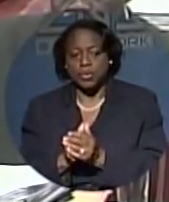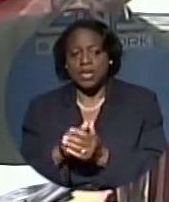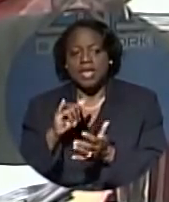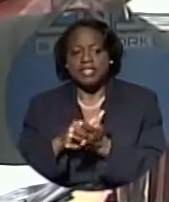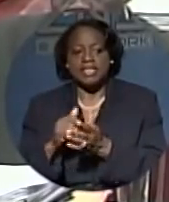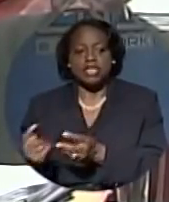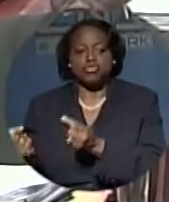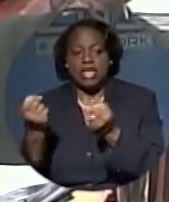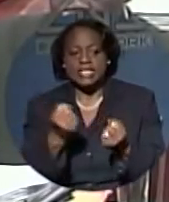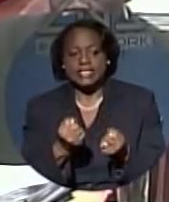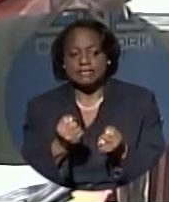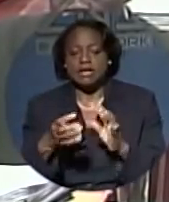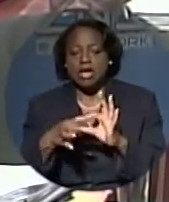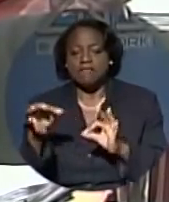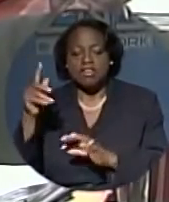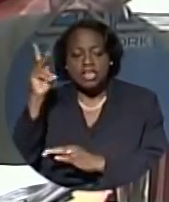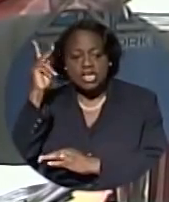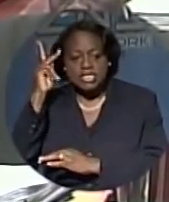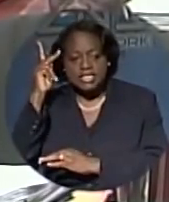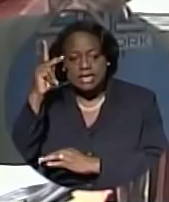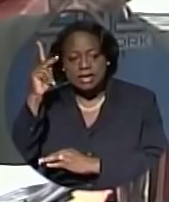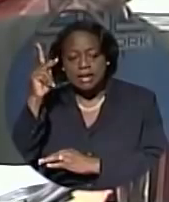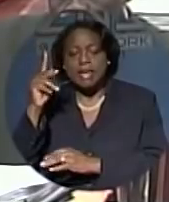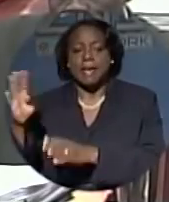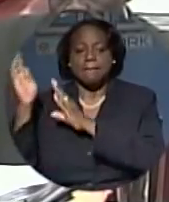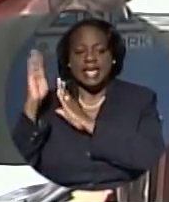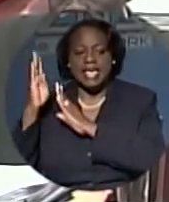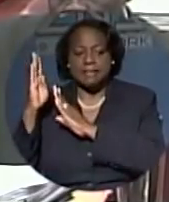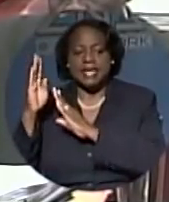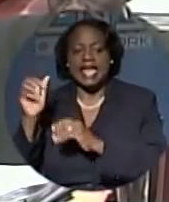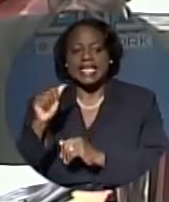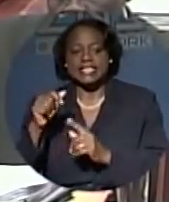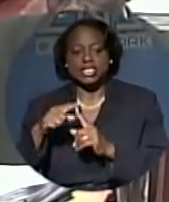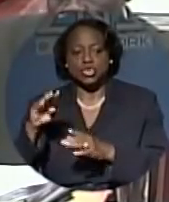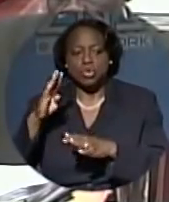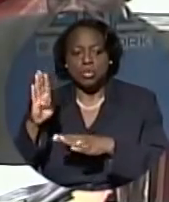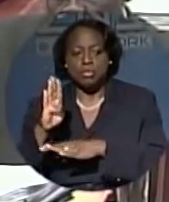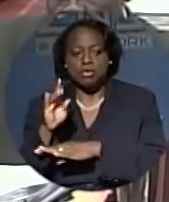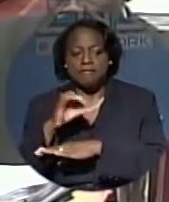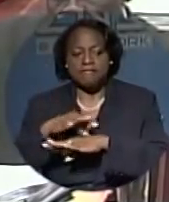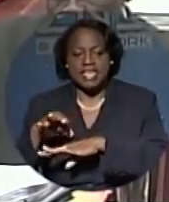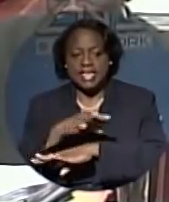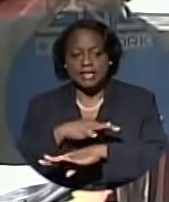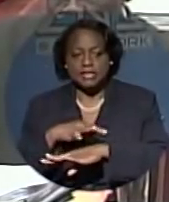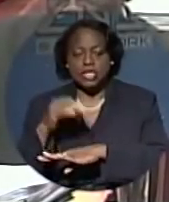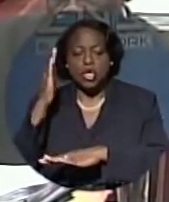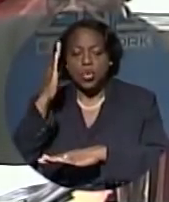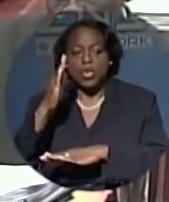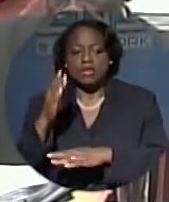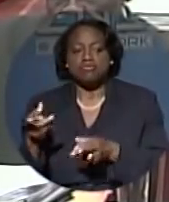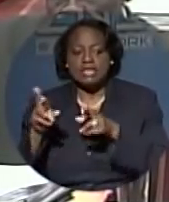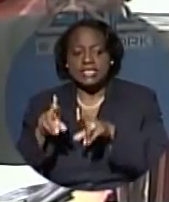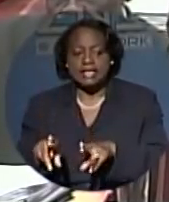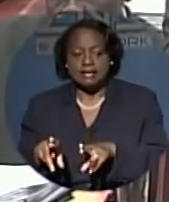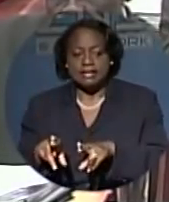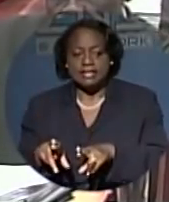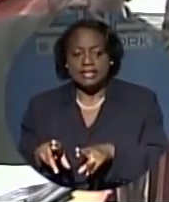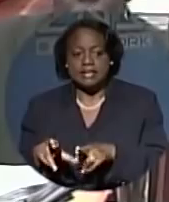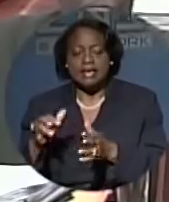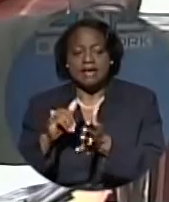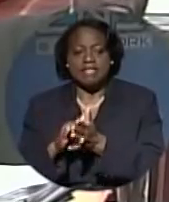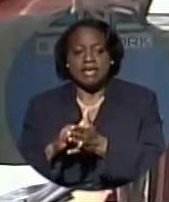that the transfer of Kirzner's Bahamian assets to Brookfield will result in the conversion of that company's